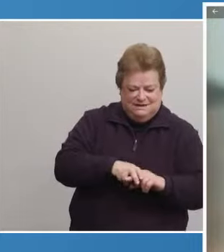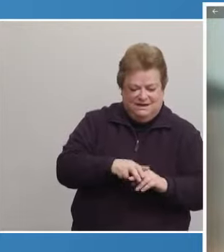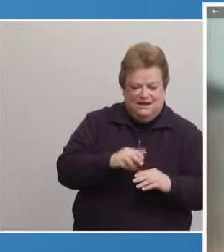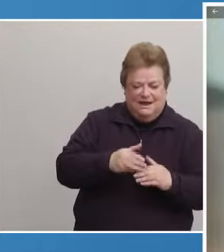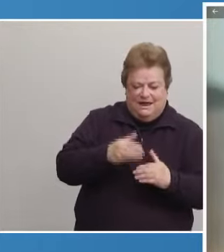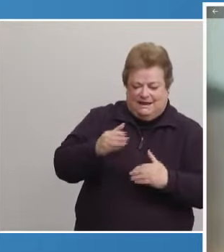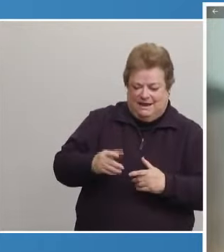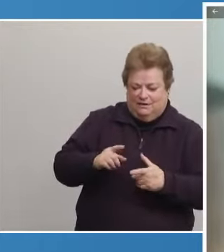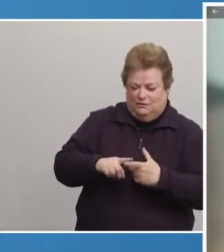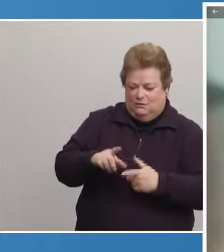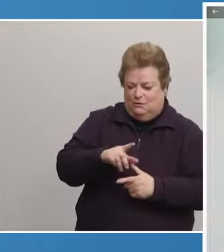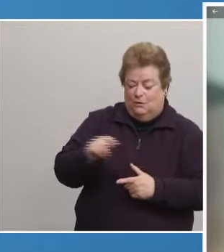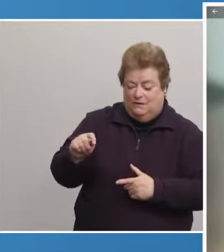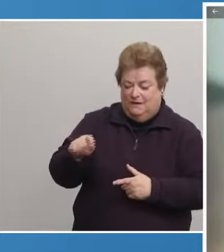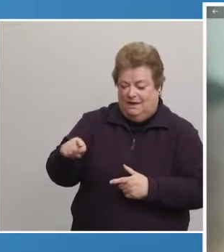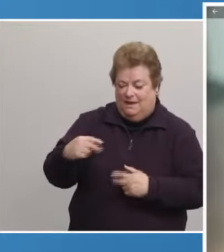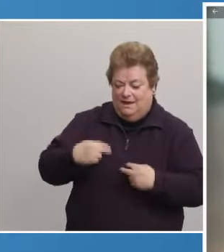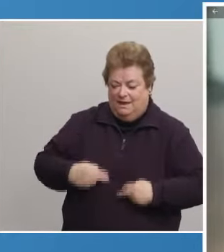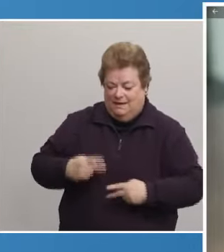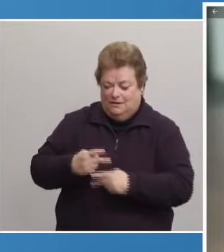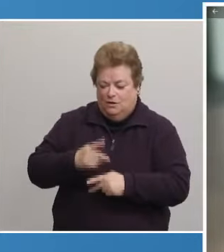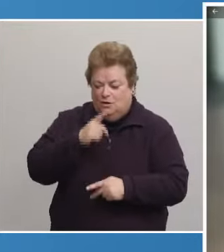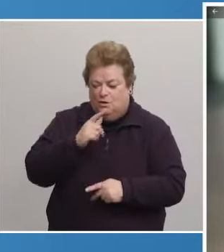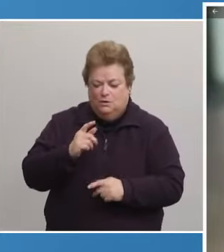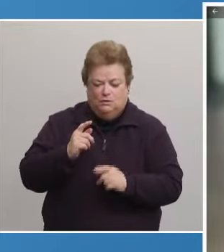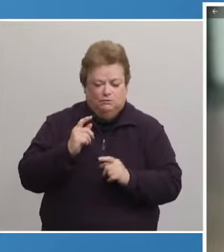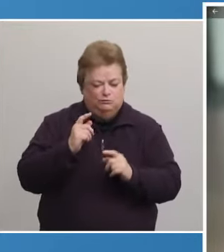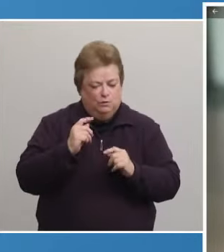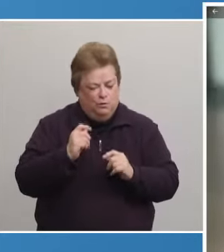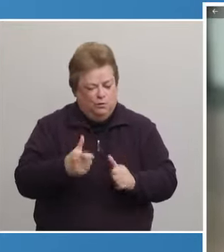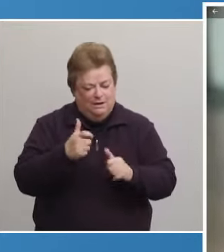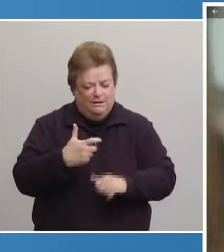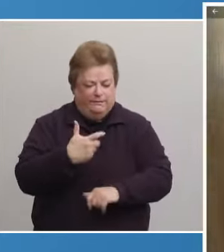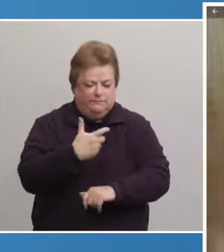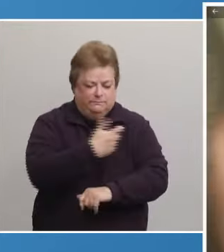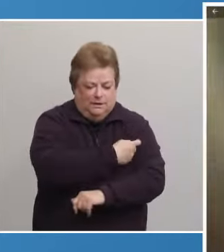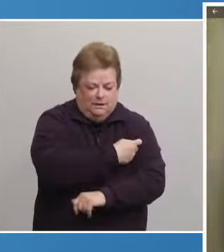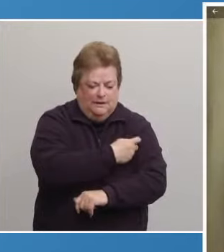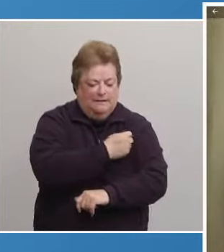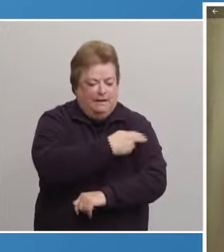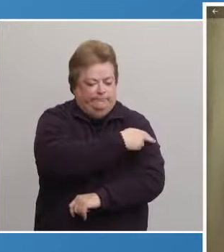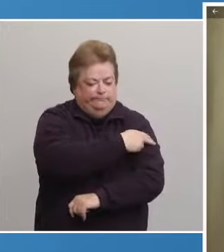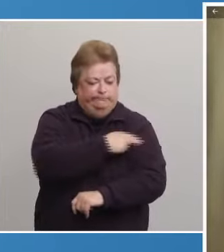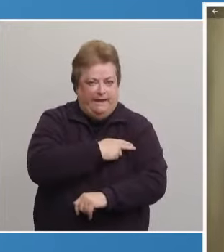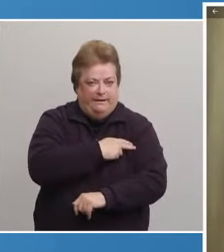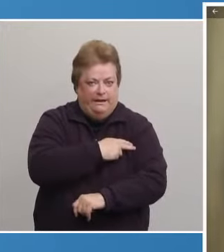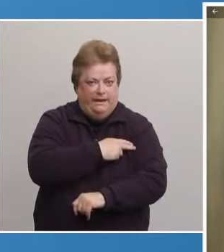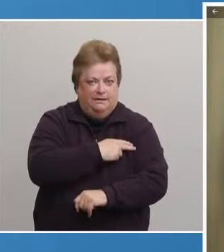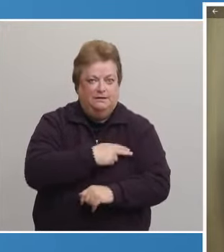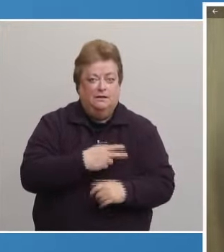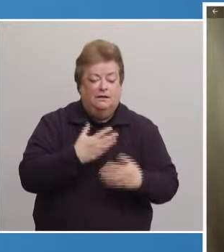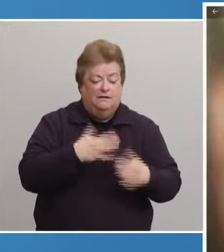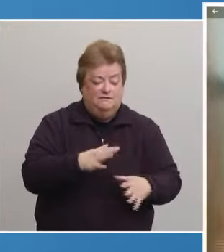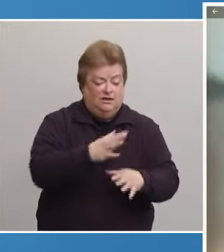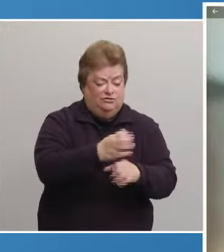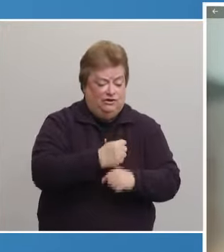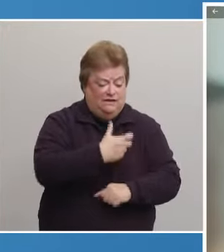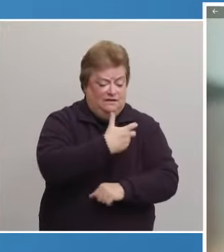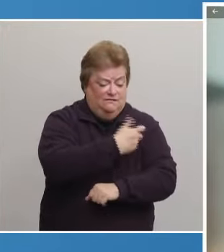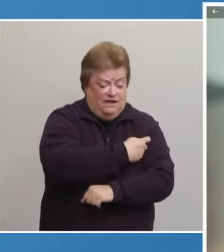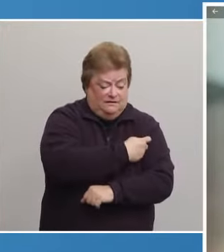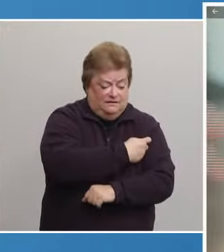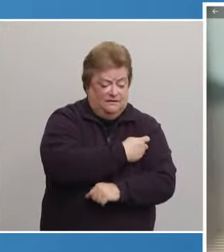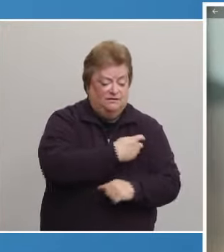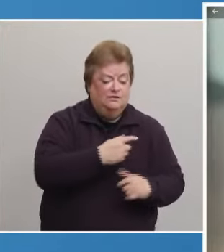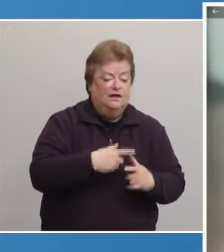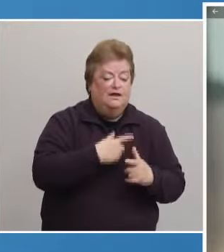experienced health care provider who gave that quick shot in the arm and then put on a bandaid. After a person received vaccine, it was